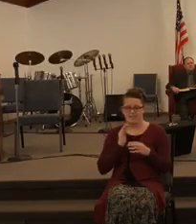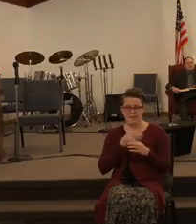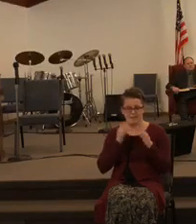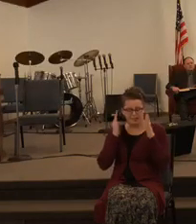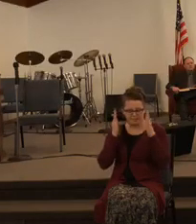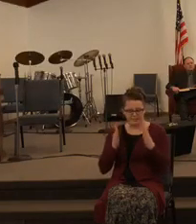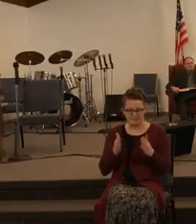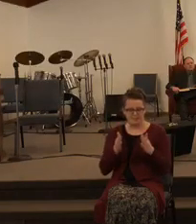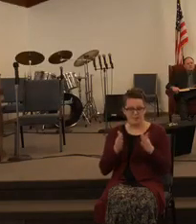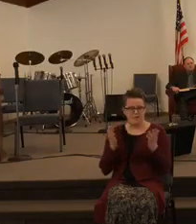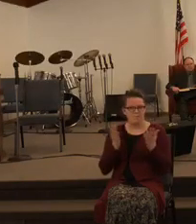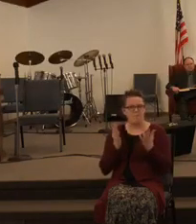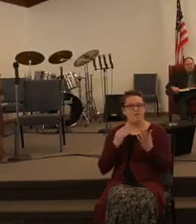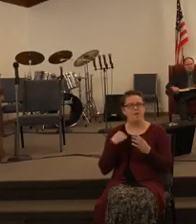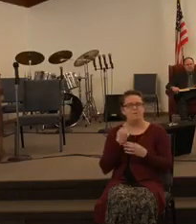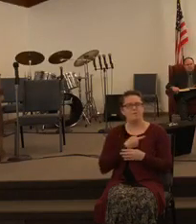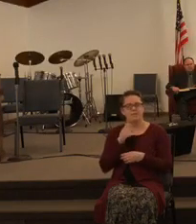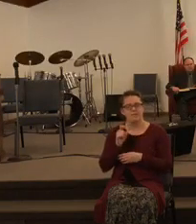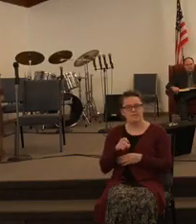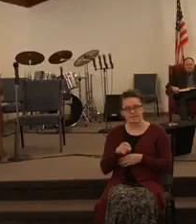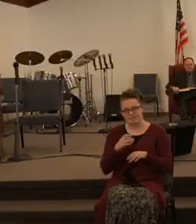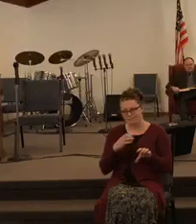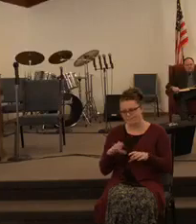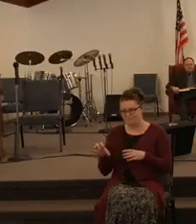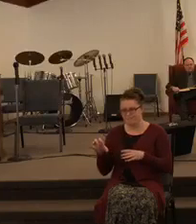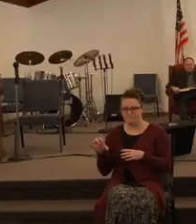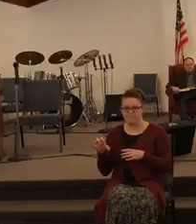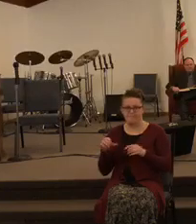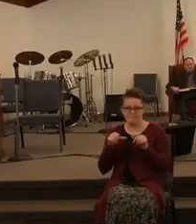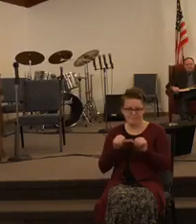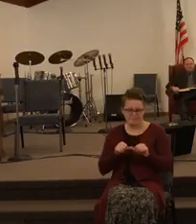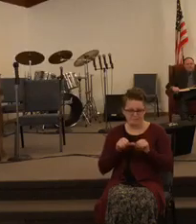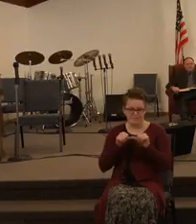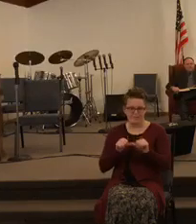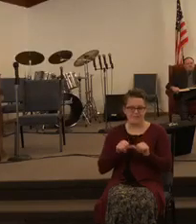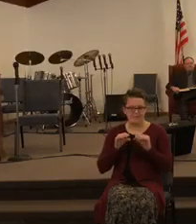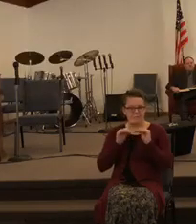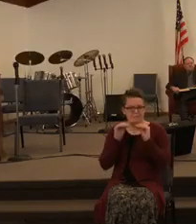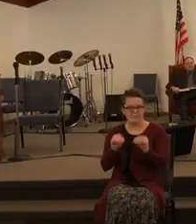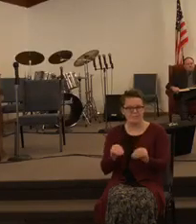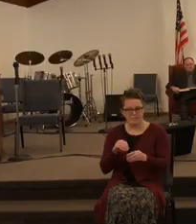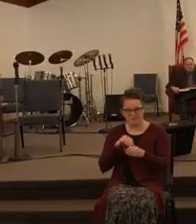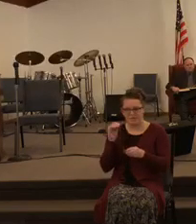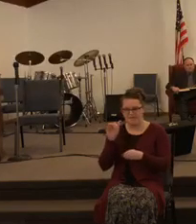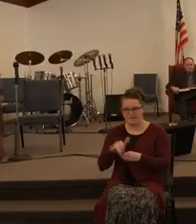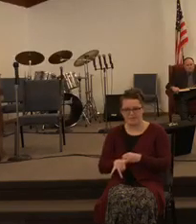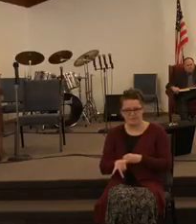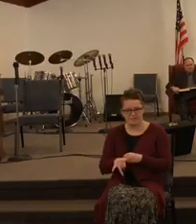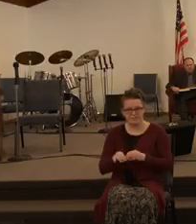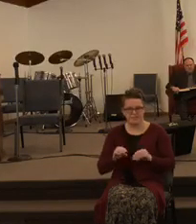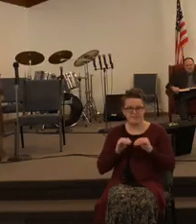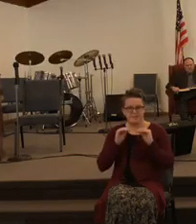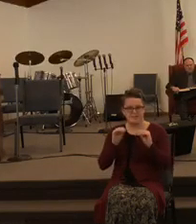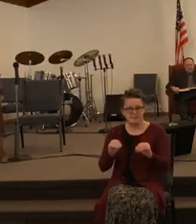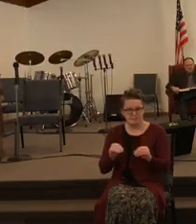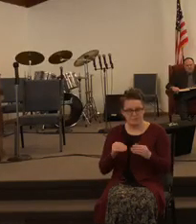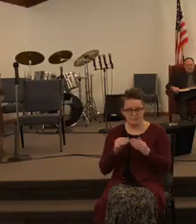and what we need to do as we move out of this and we move forward